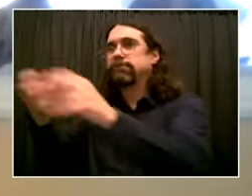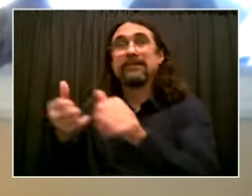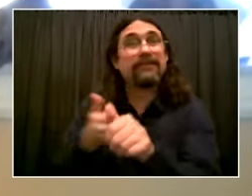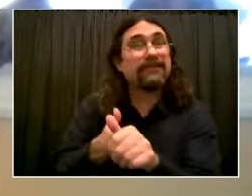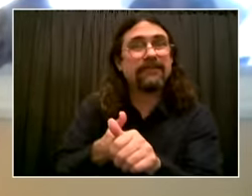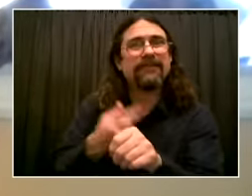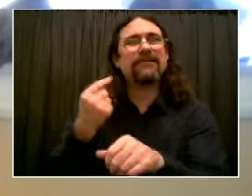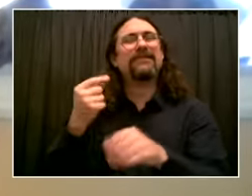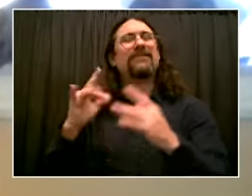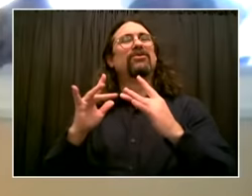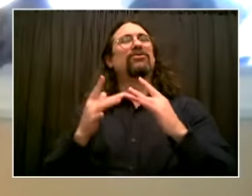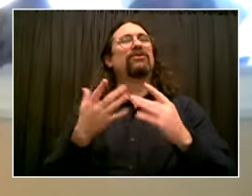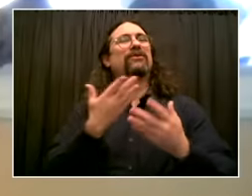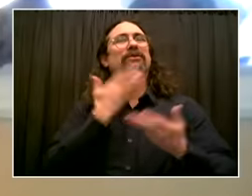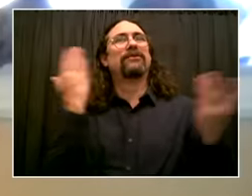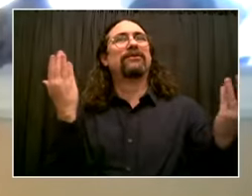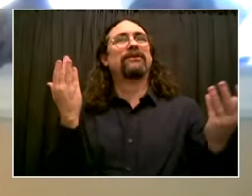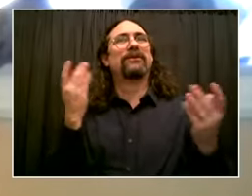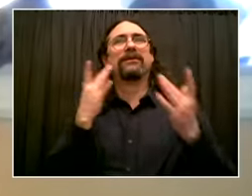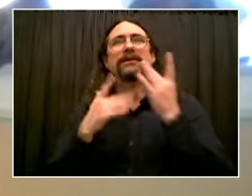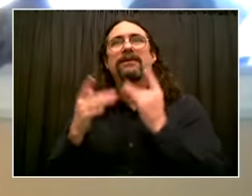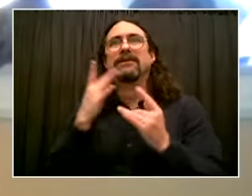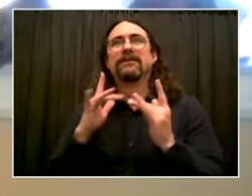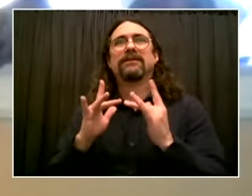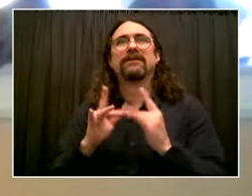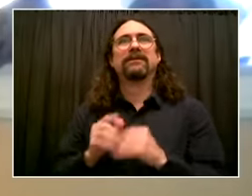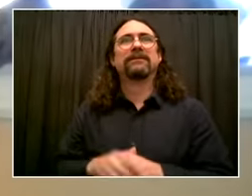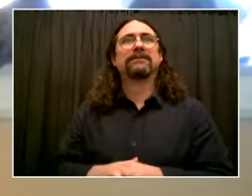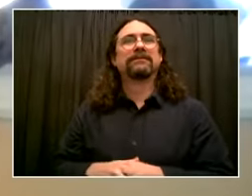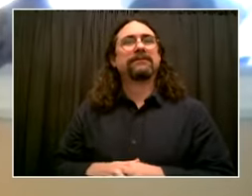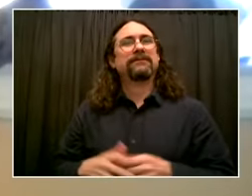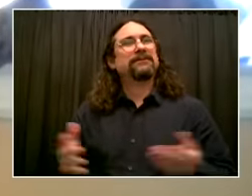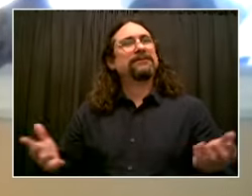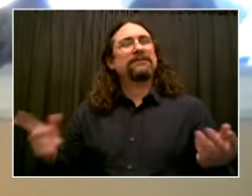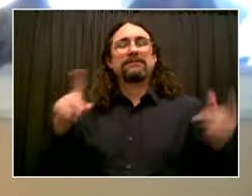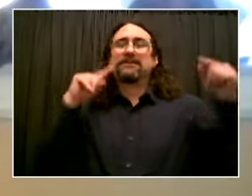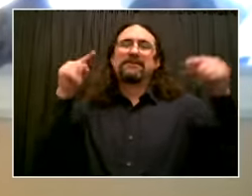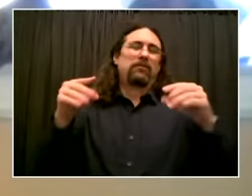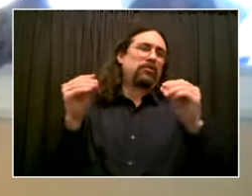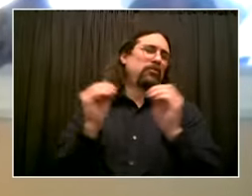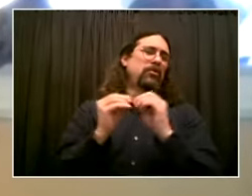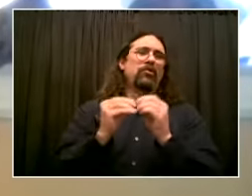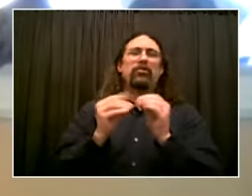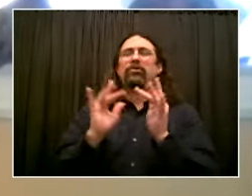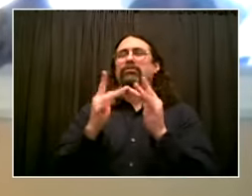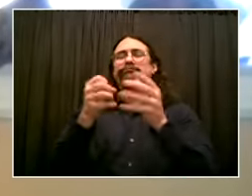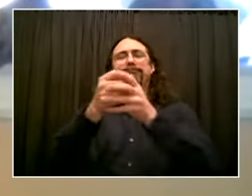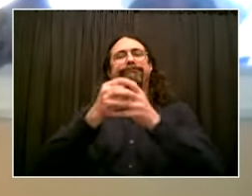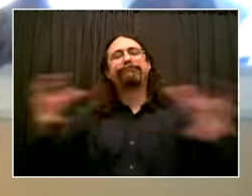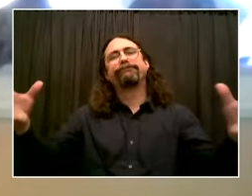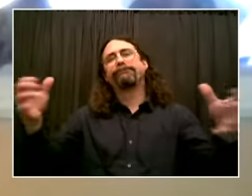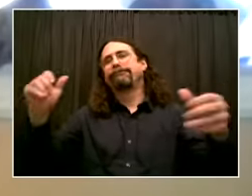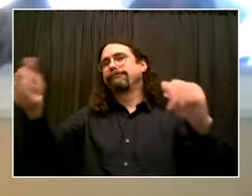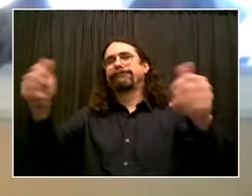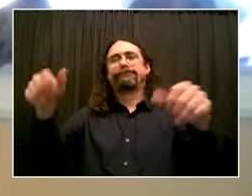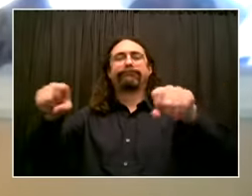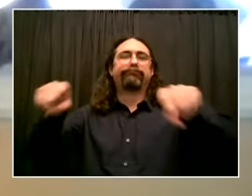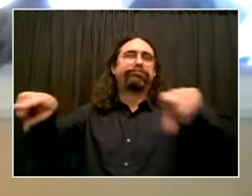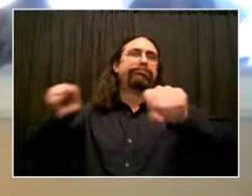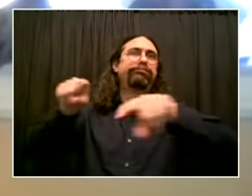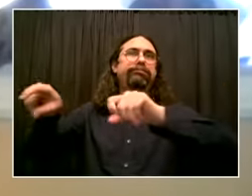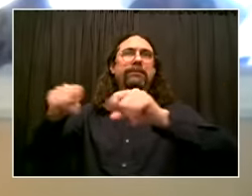that we have high-speed broadband. And I have introduced the Bill S3141, which